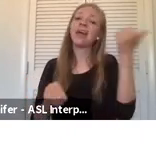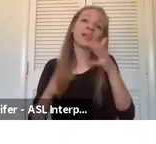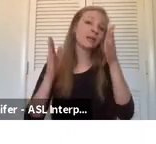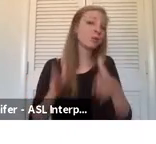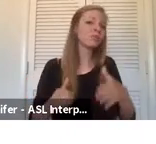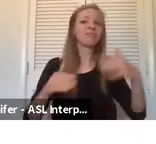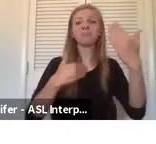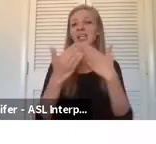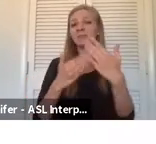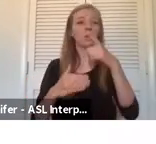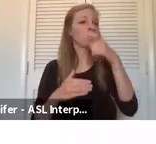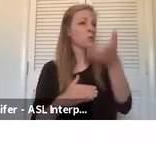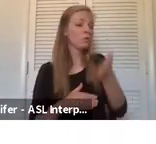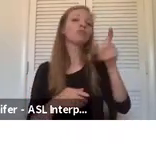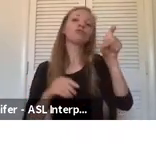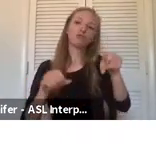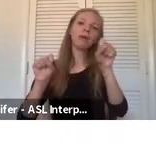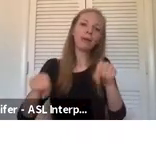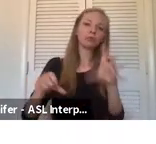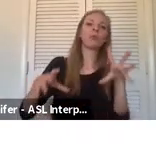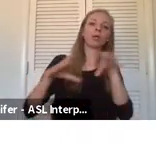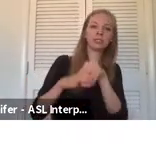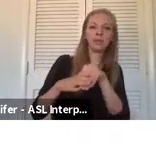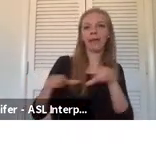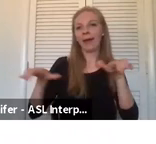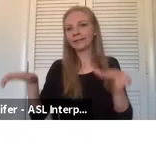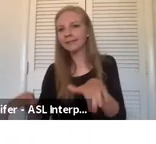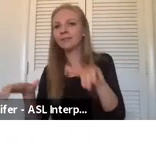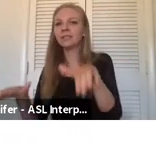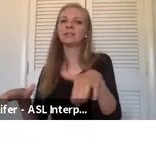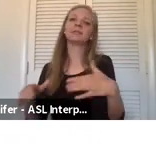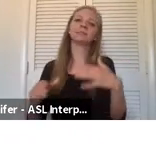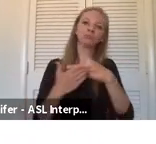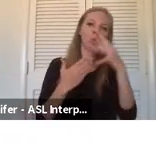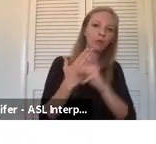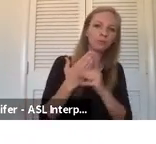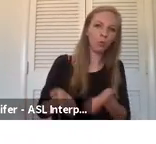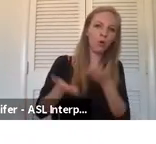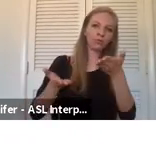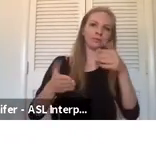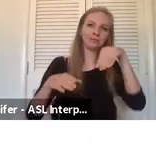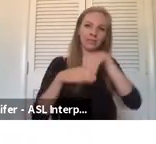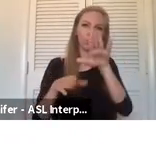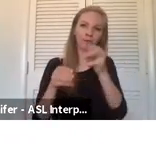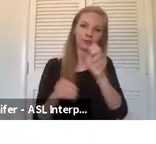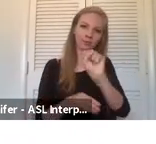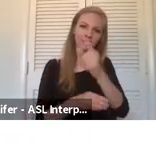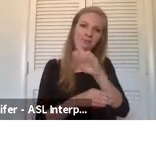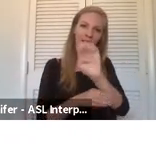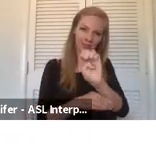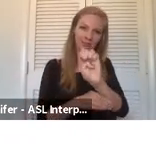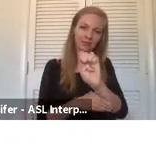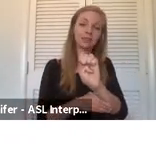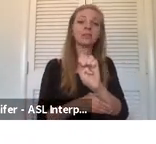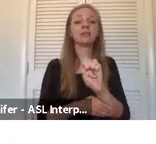participate in the activities and programs that you offer under spaces. And this also applies to places that you're